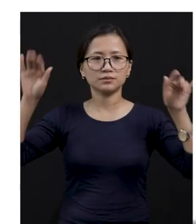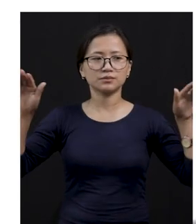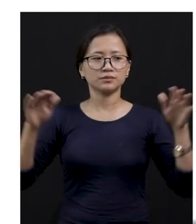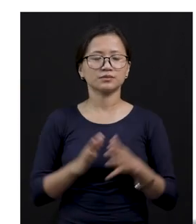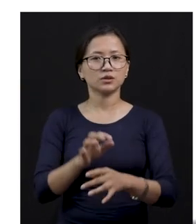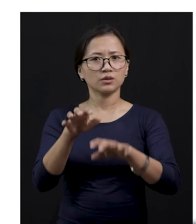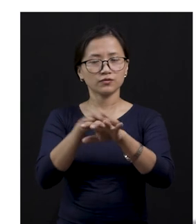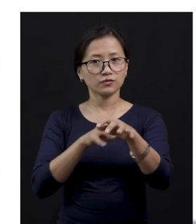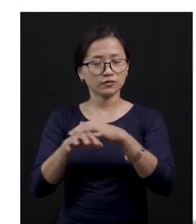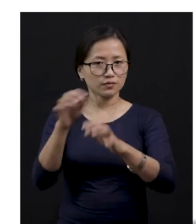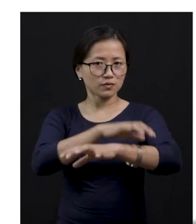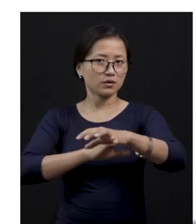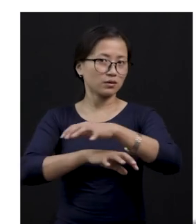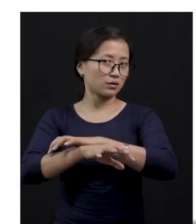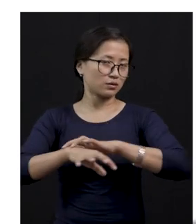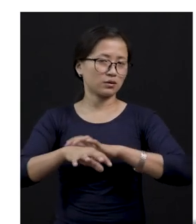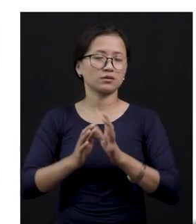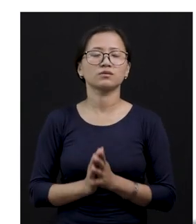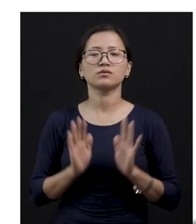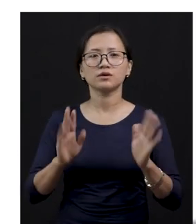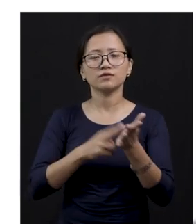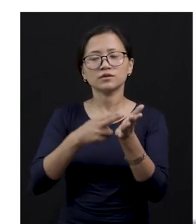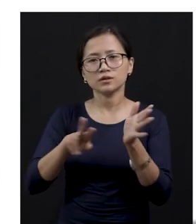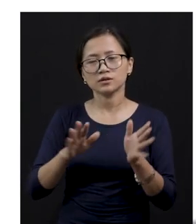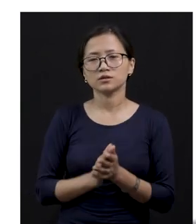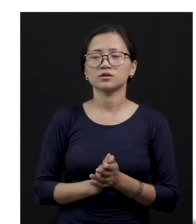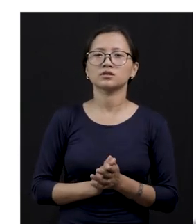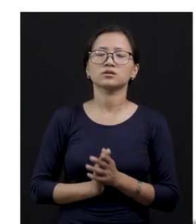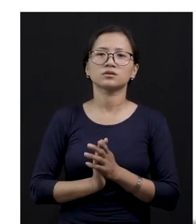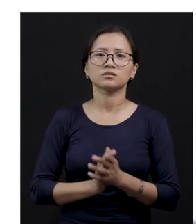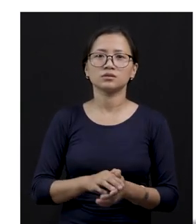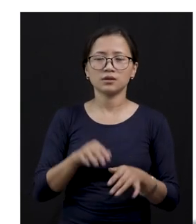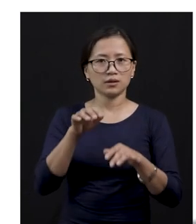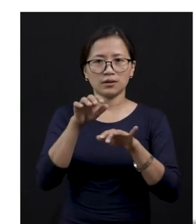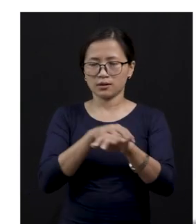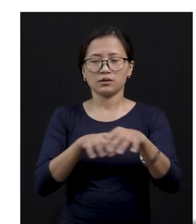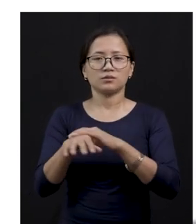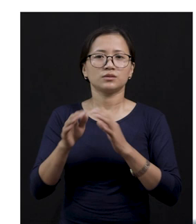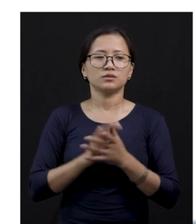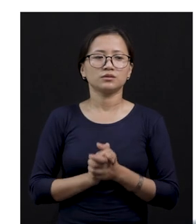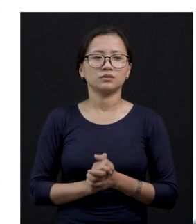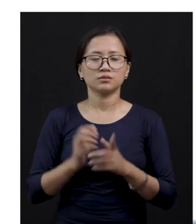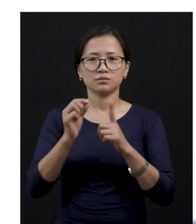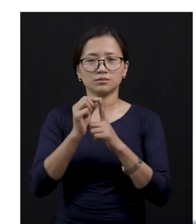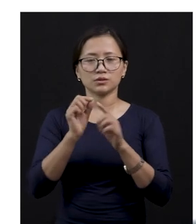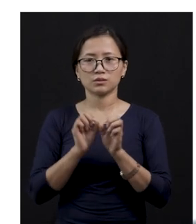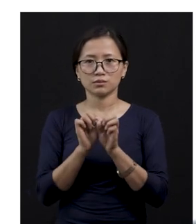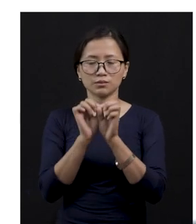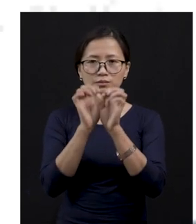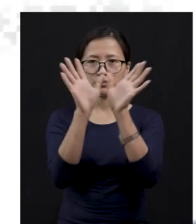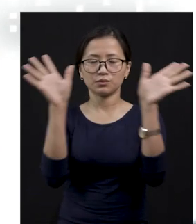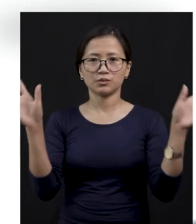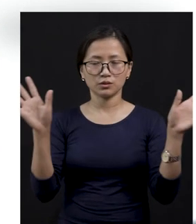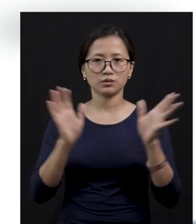national animal. Then we have this, what is this, children? A peacock. Yes, a peacock, which is our